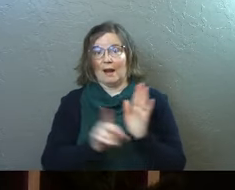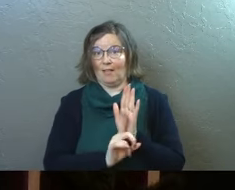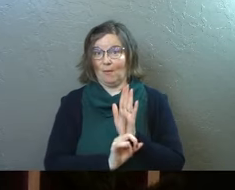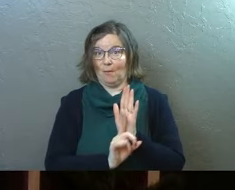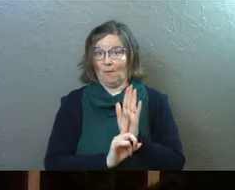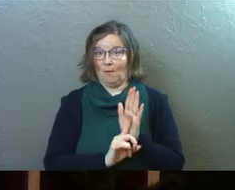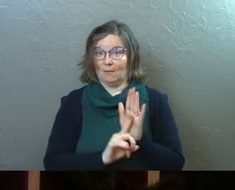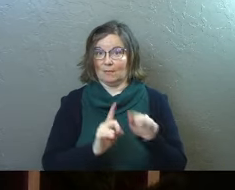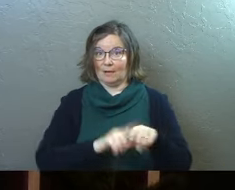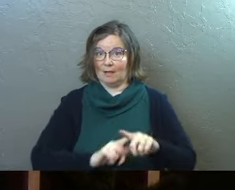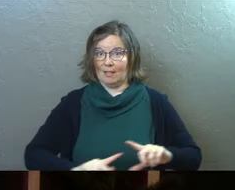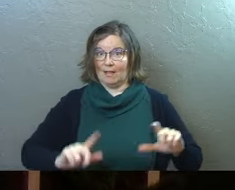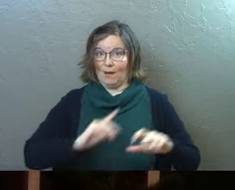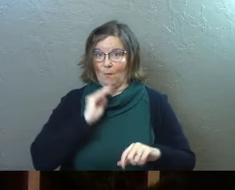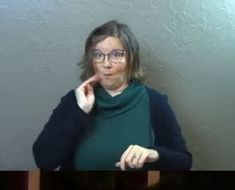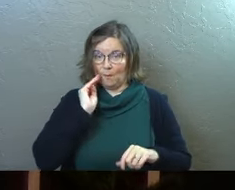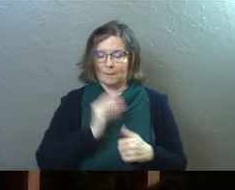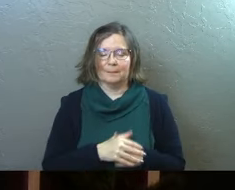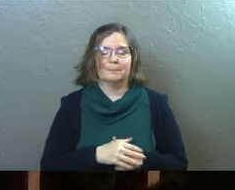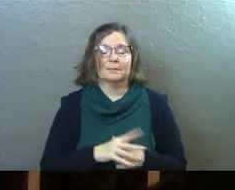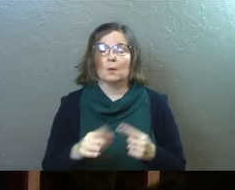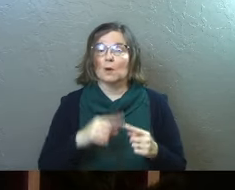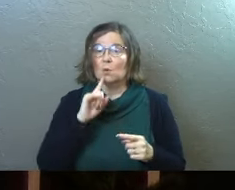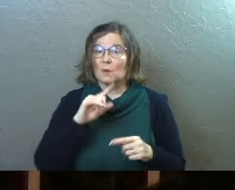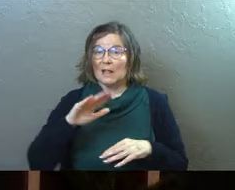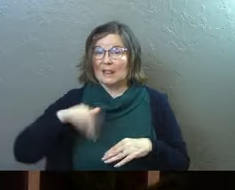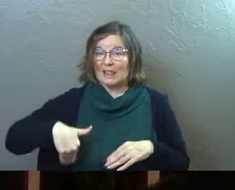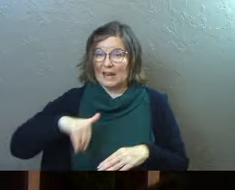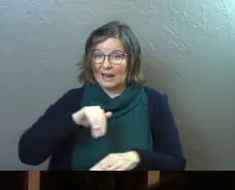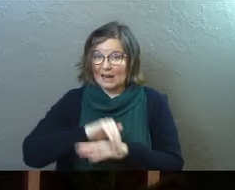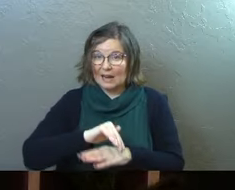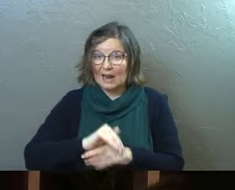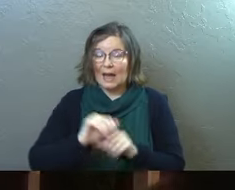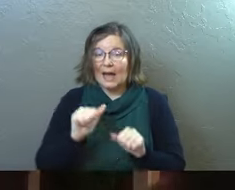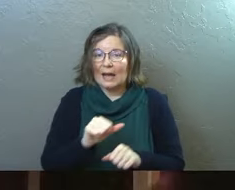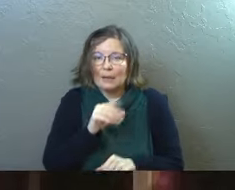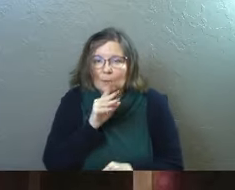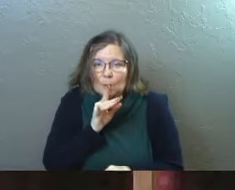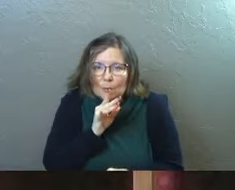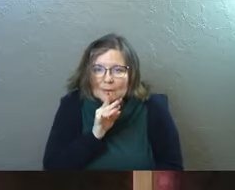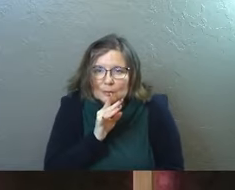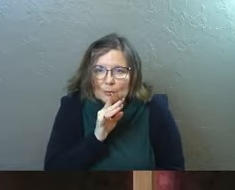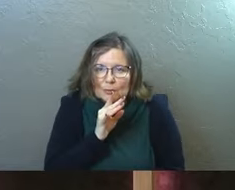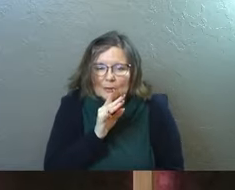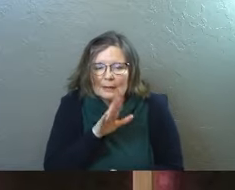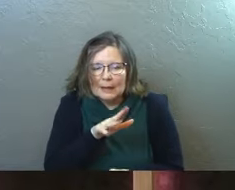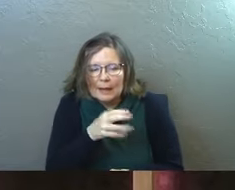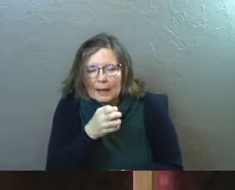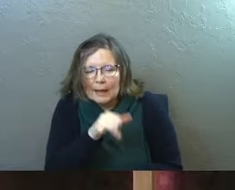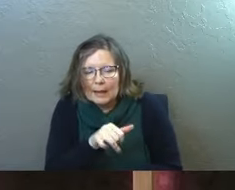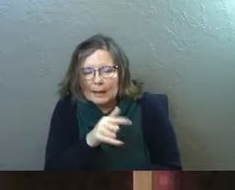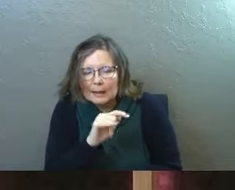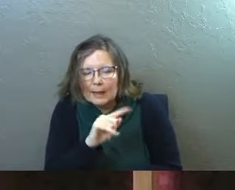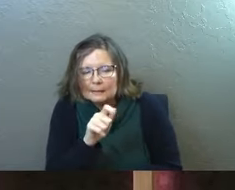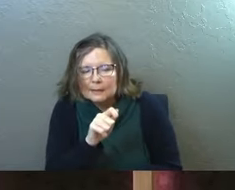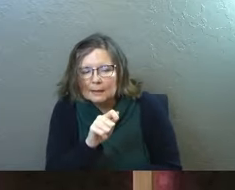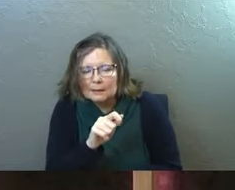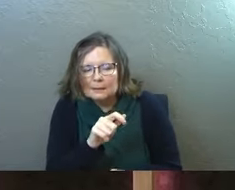alarm clock at home. And, uh, when it's real late at night, I can whisper, Hey Alexa,